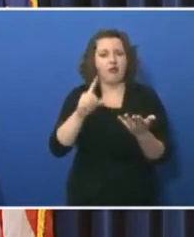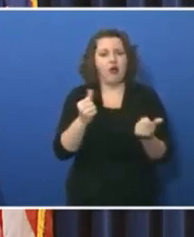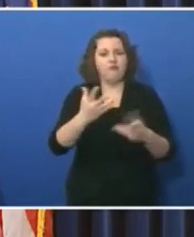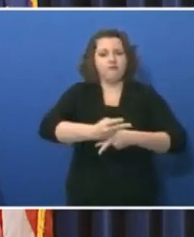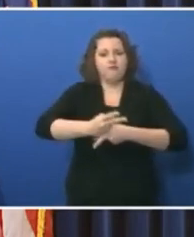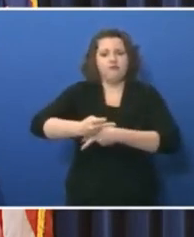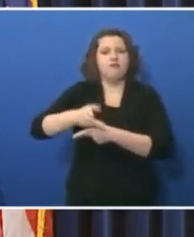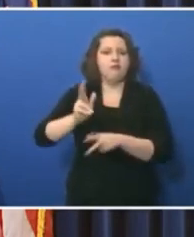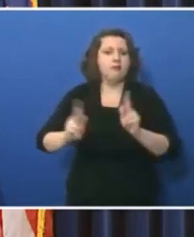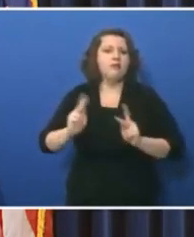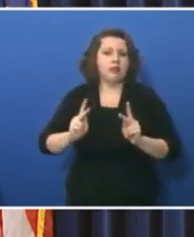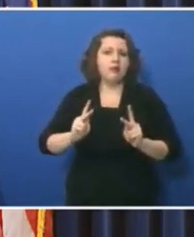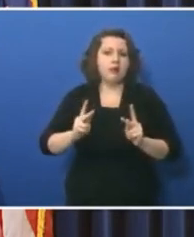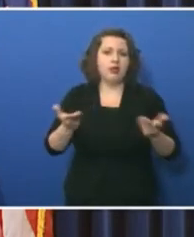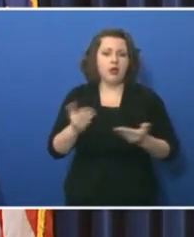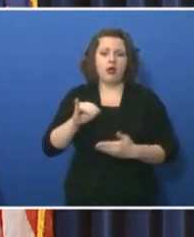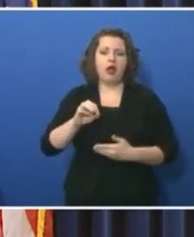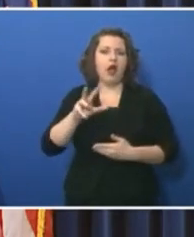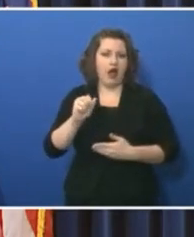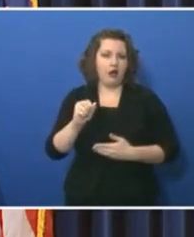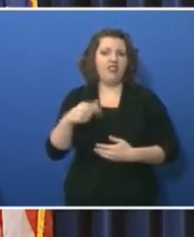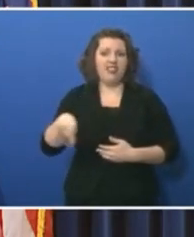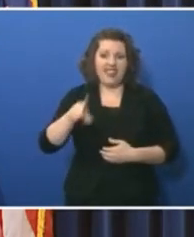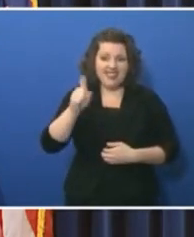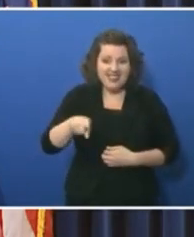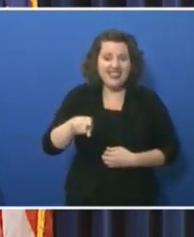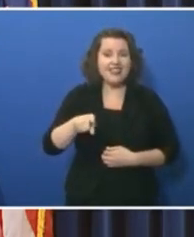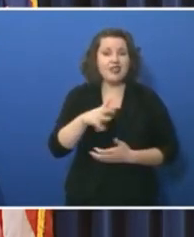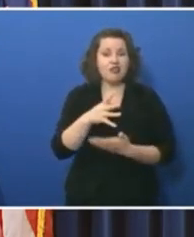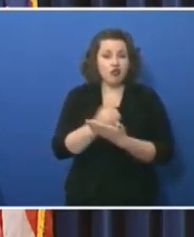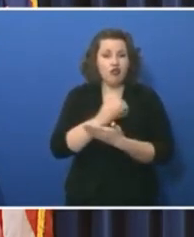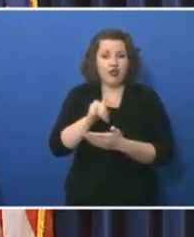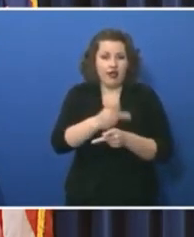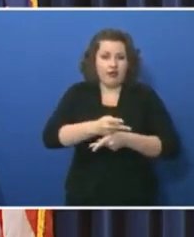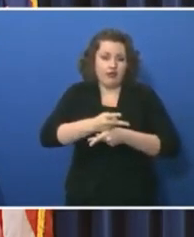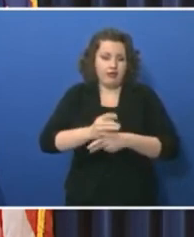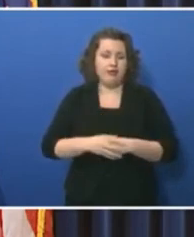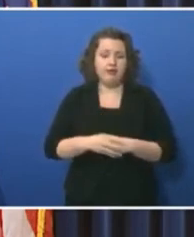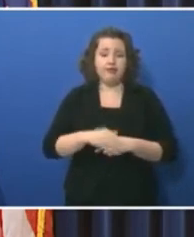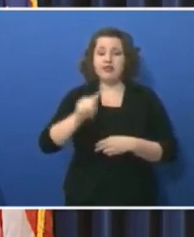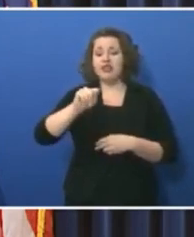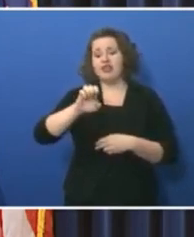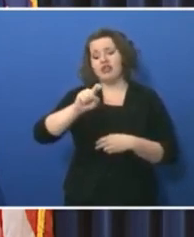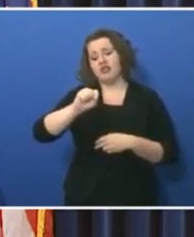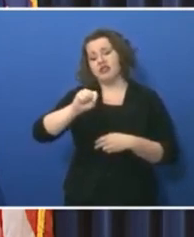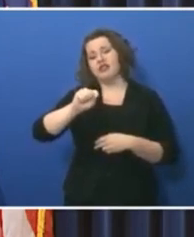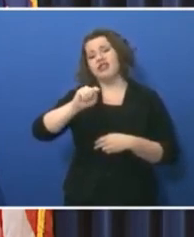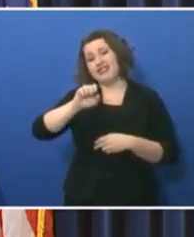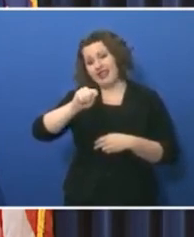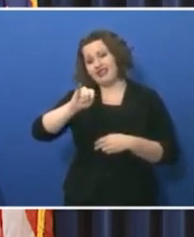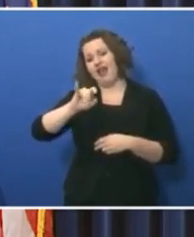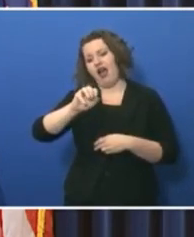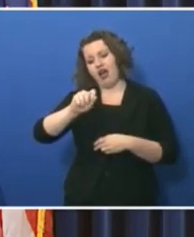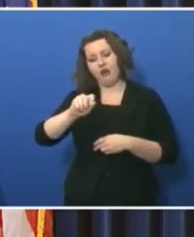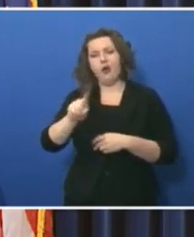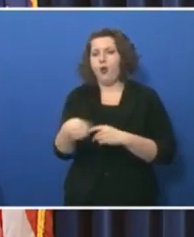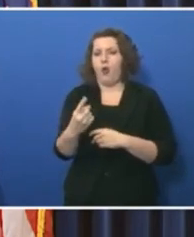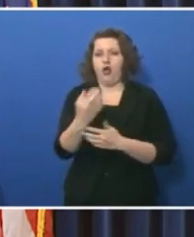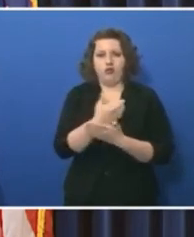care Iowans need and deserve throughout this pandemic. Test Iowa is just one of those resources,